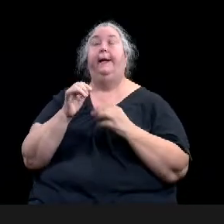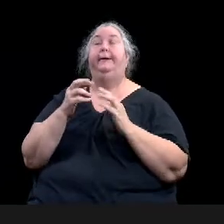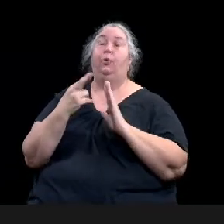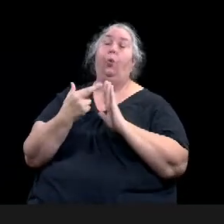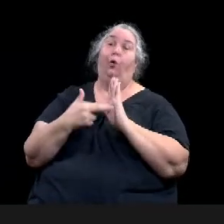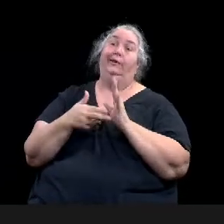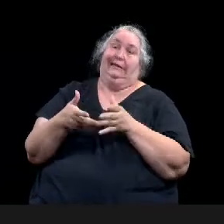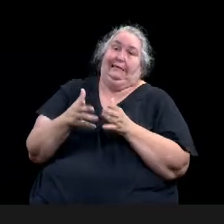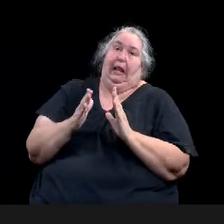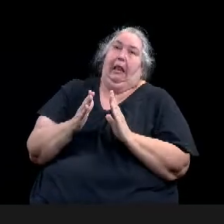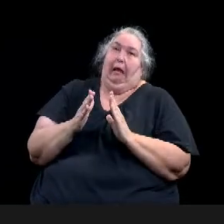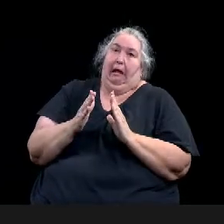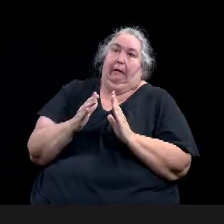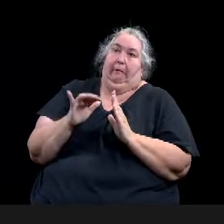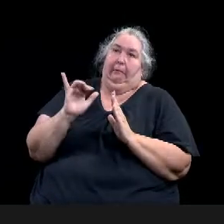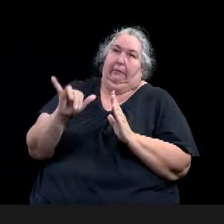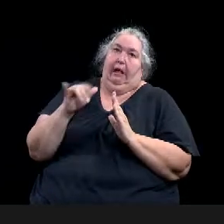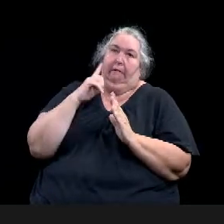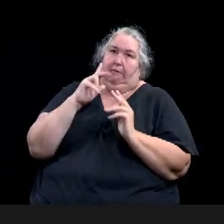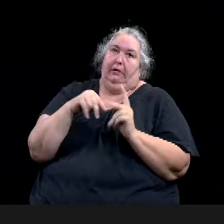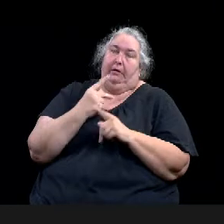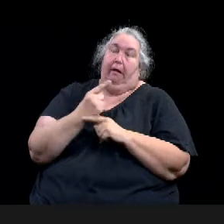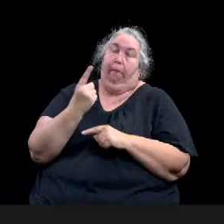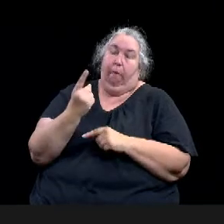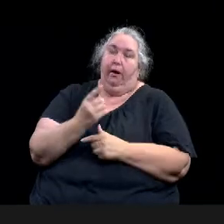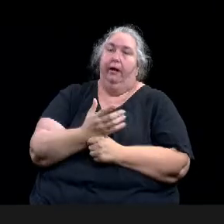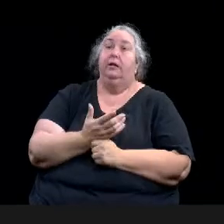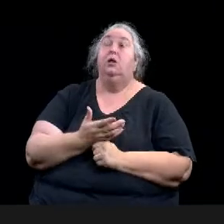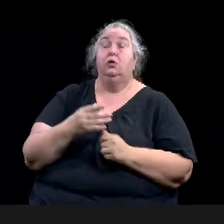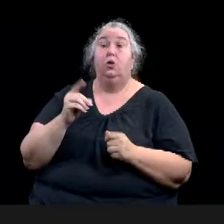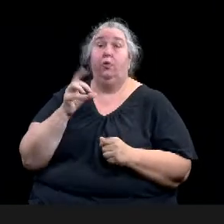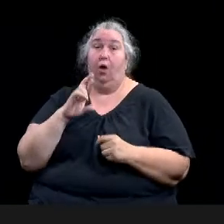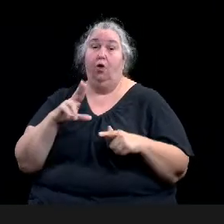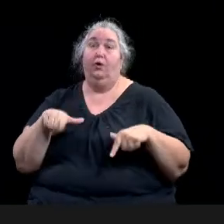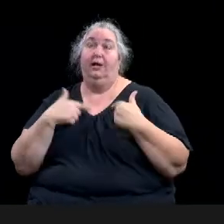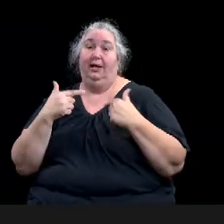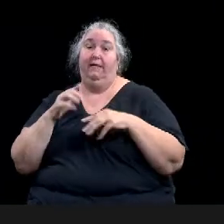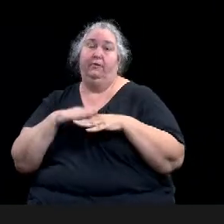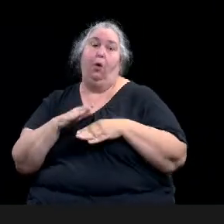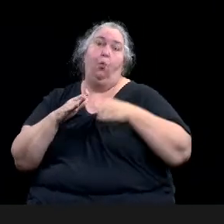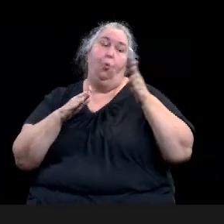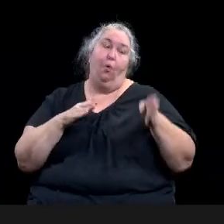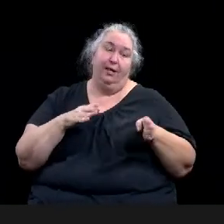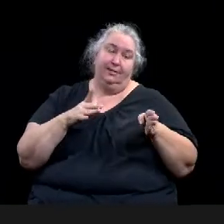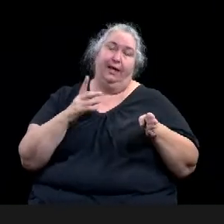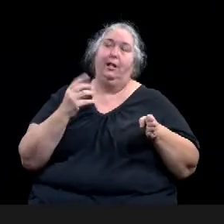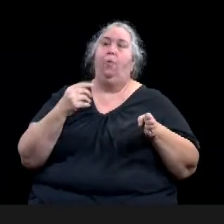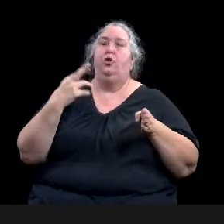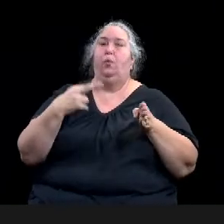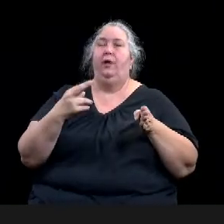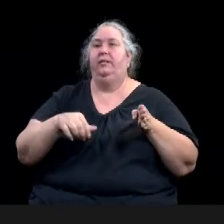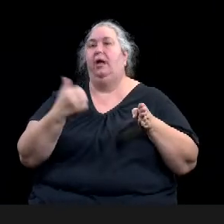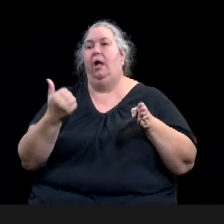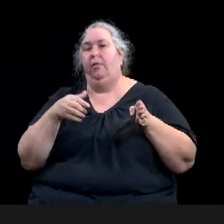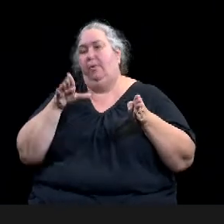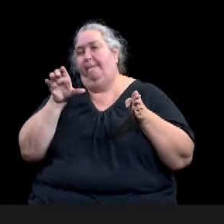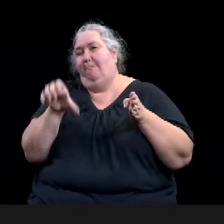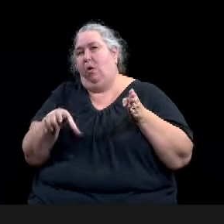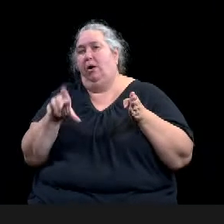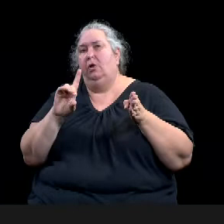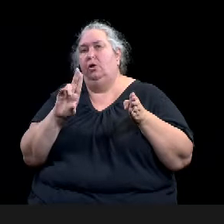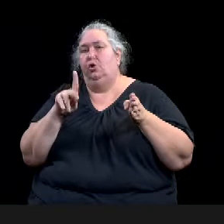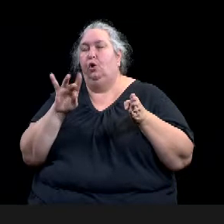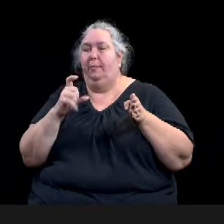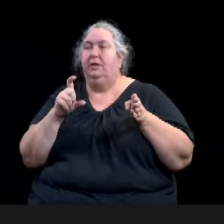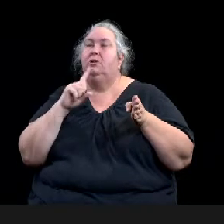rent out the other side of the duplex. And so it does qualify for SDR one, even though it's not a single family structure. And this